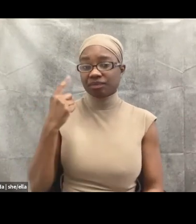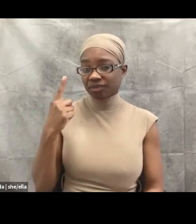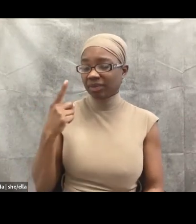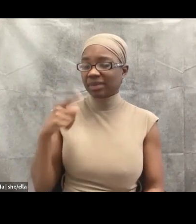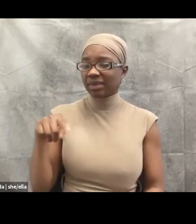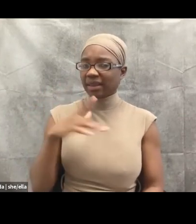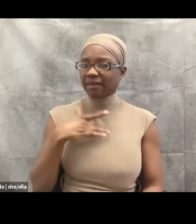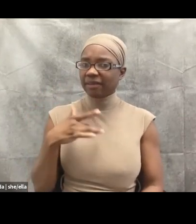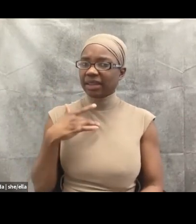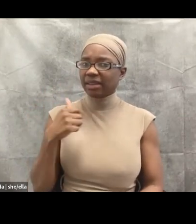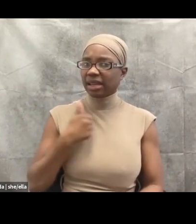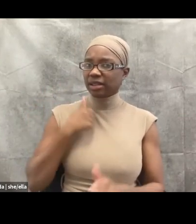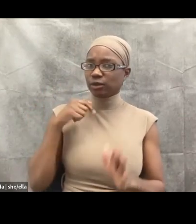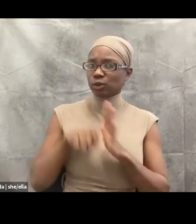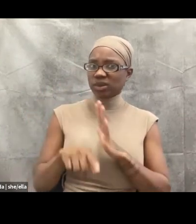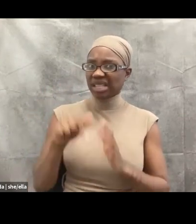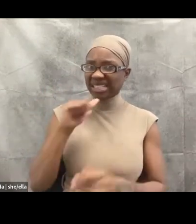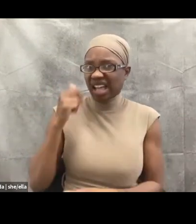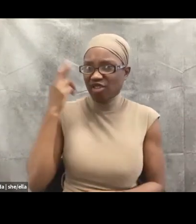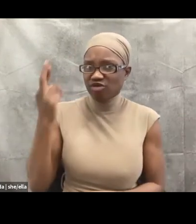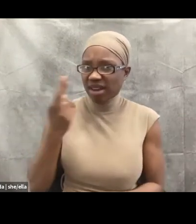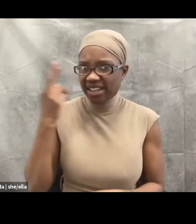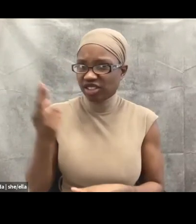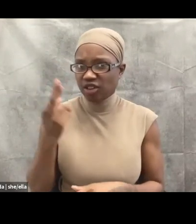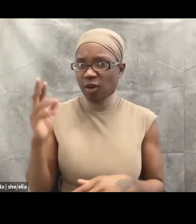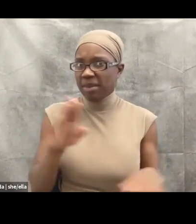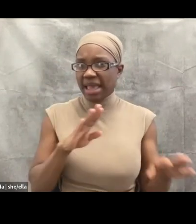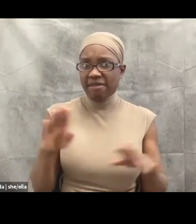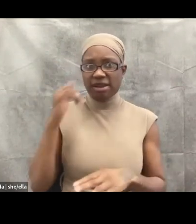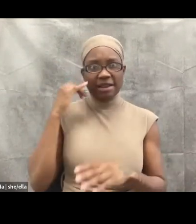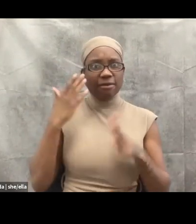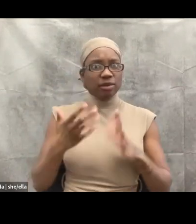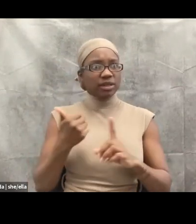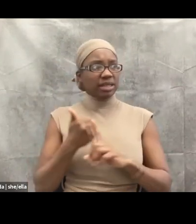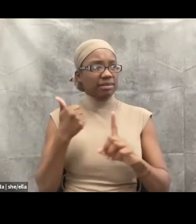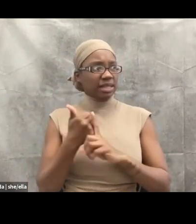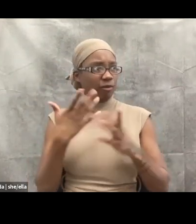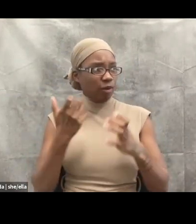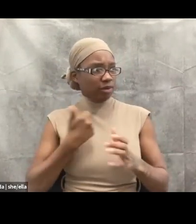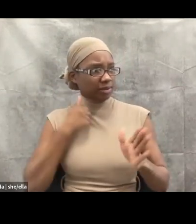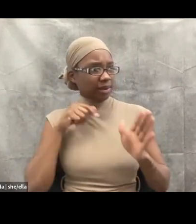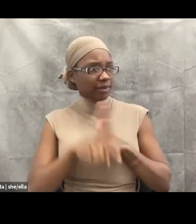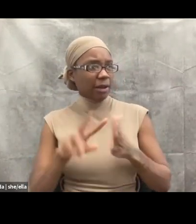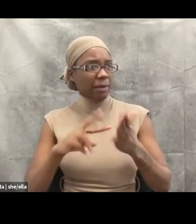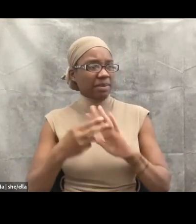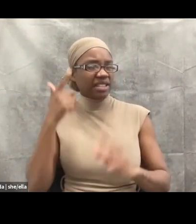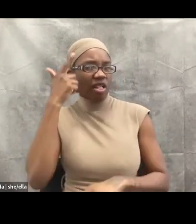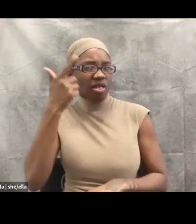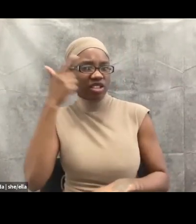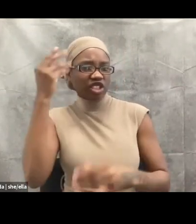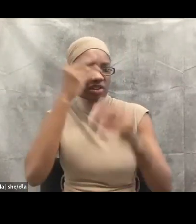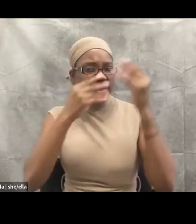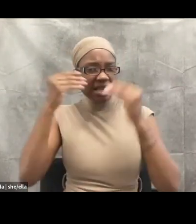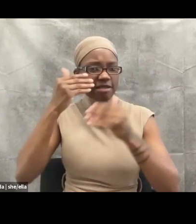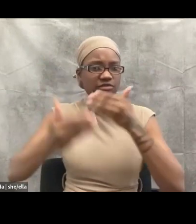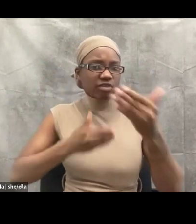is suicidal, it means that something's sort of flawed in their logic or their thinking. Um, and because of that, we have to act in their